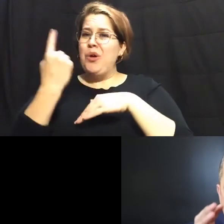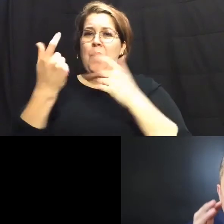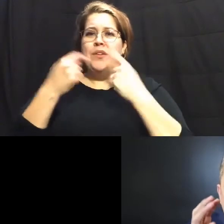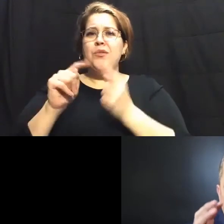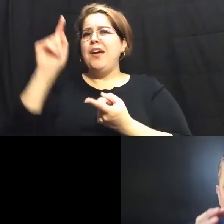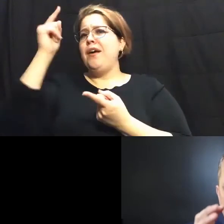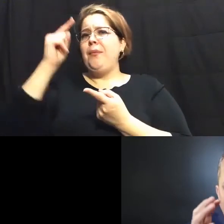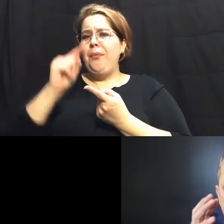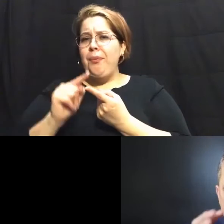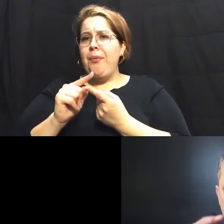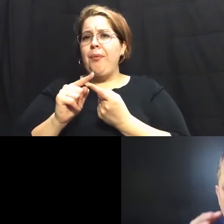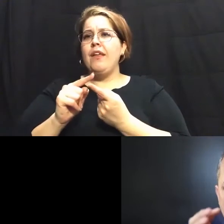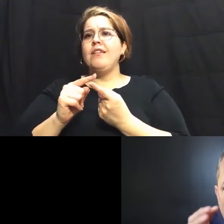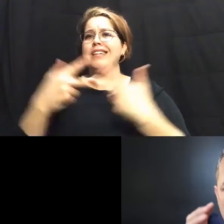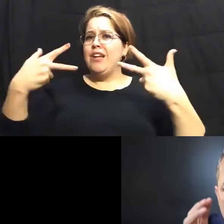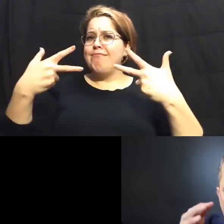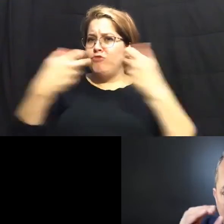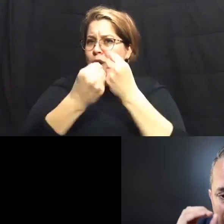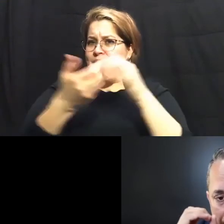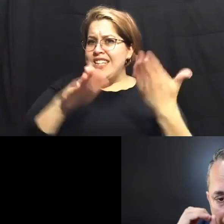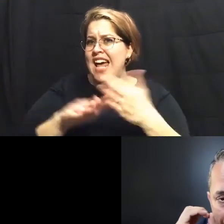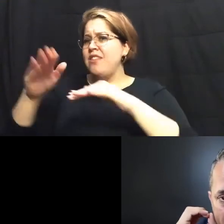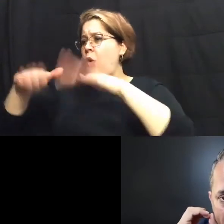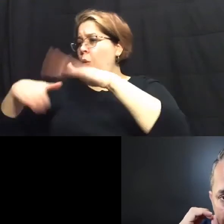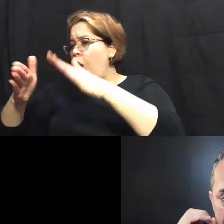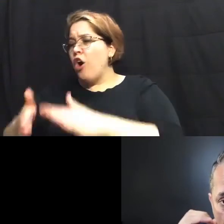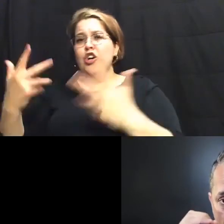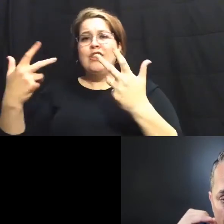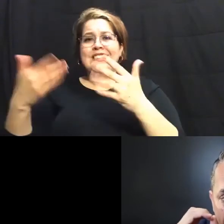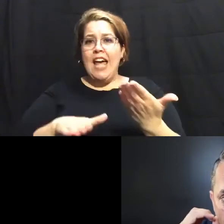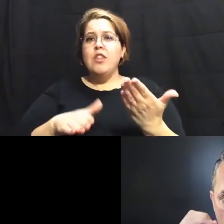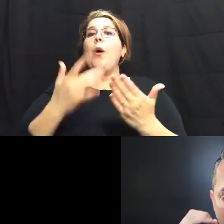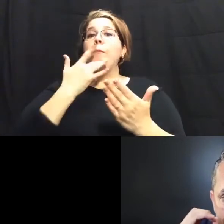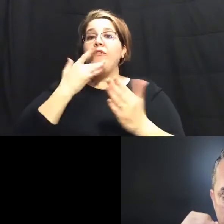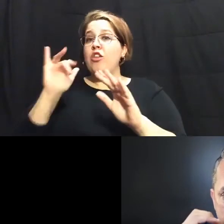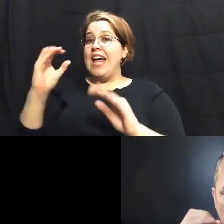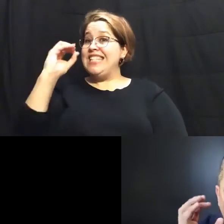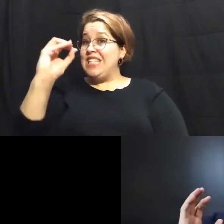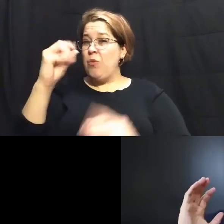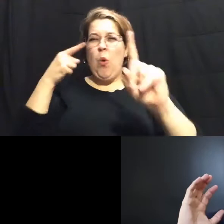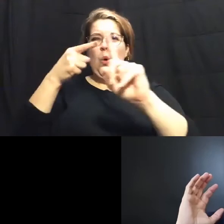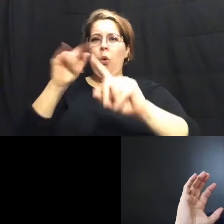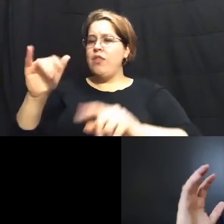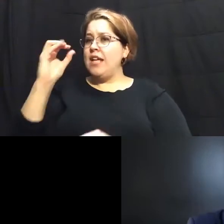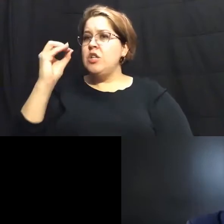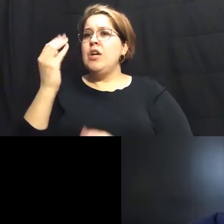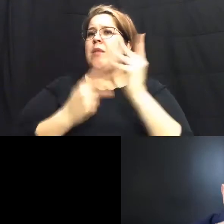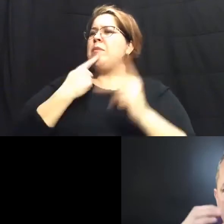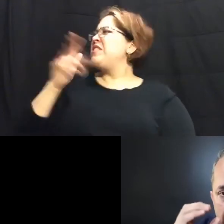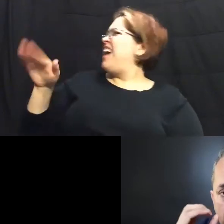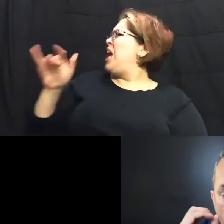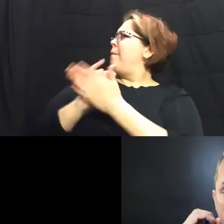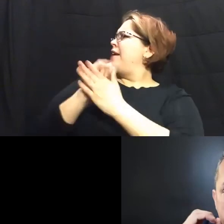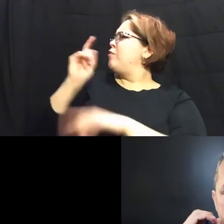traffic fatalities pedestrian fatalities we want that to be zero and we have to strive for a zero goal some people say greg that's unattainable